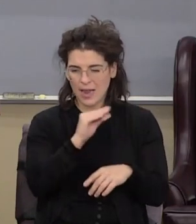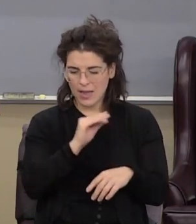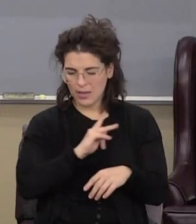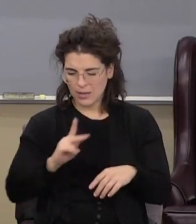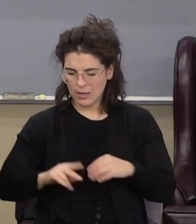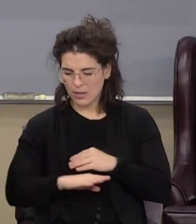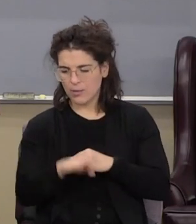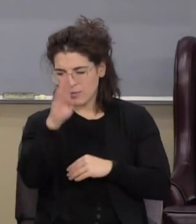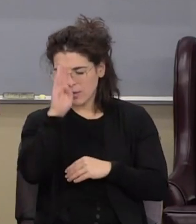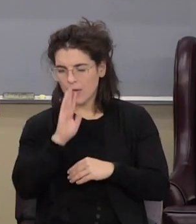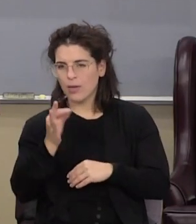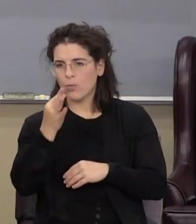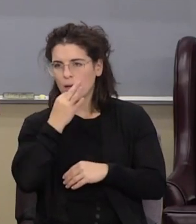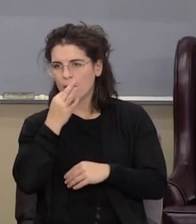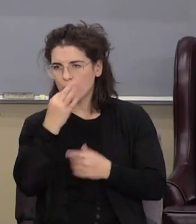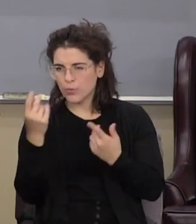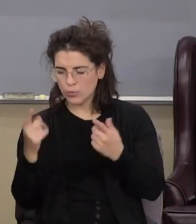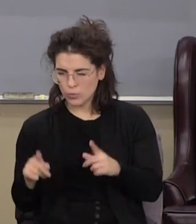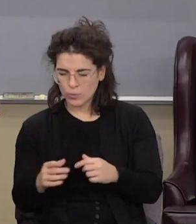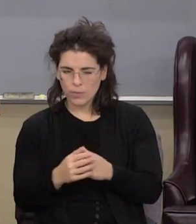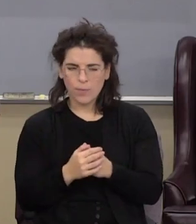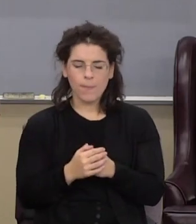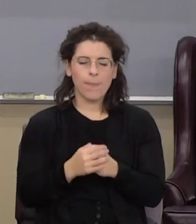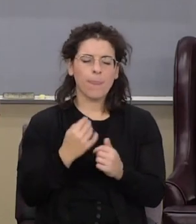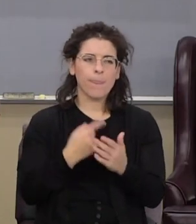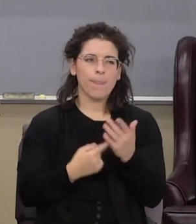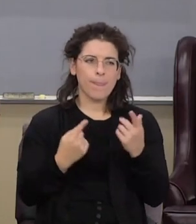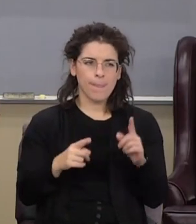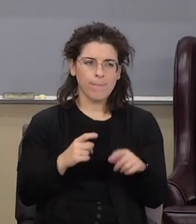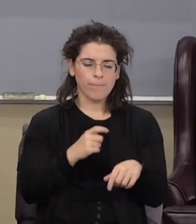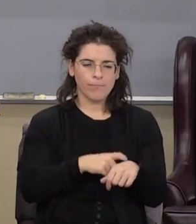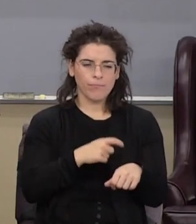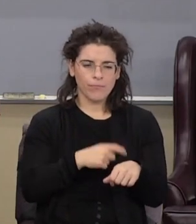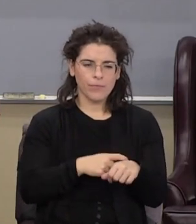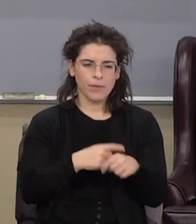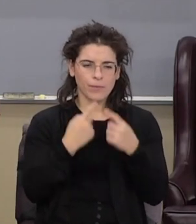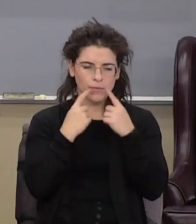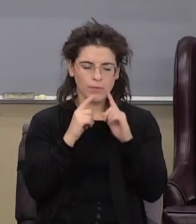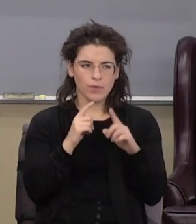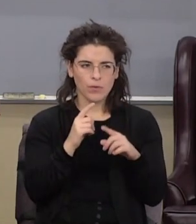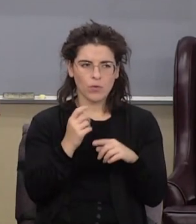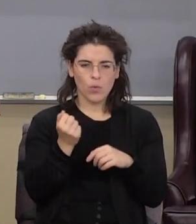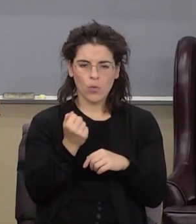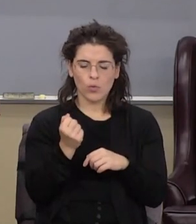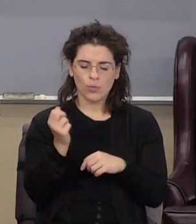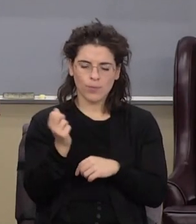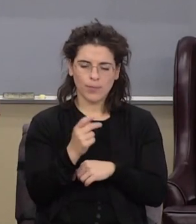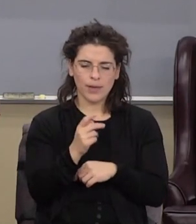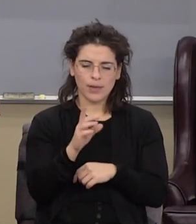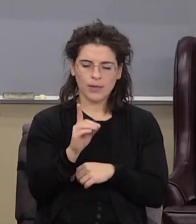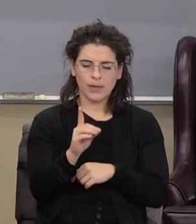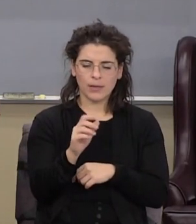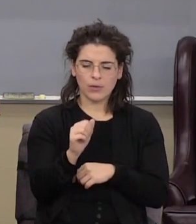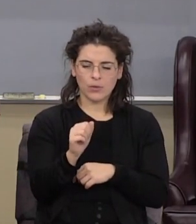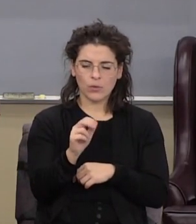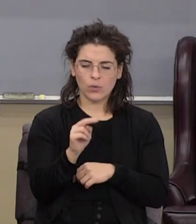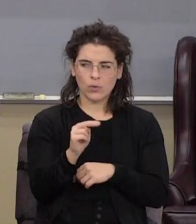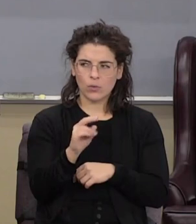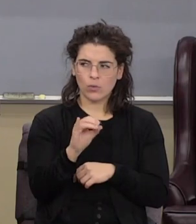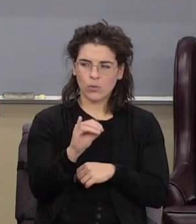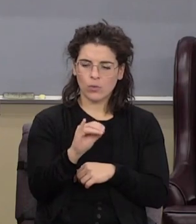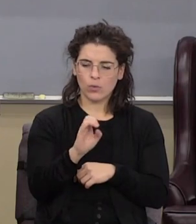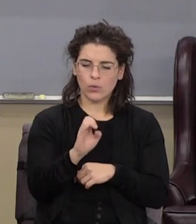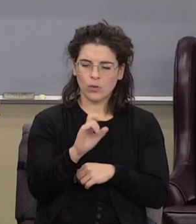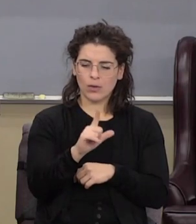kingdom of God is at hand. What's happened there when he says the time is fulfilled, hold your hand and come back with me to Daniel 9. We've looked at this passage in great